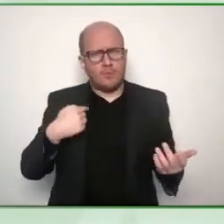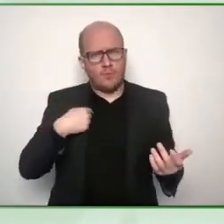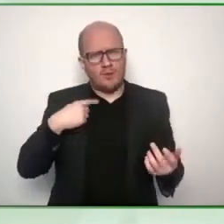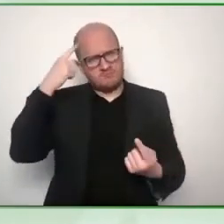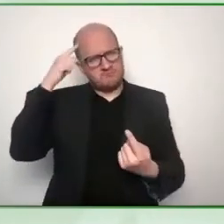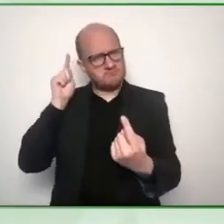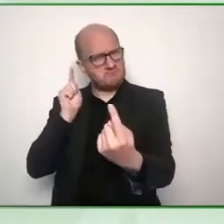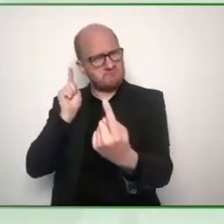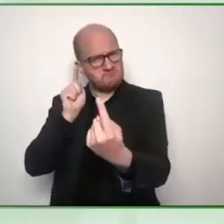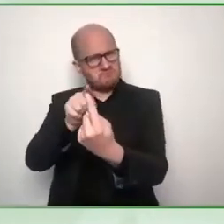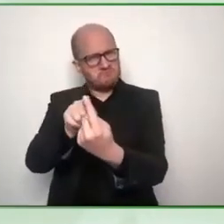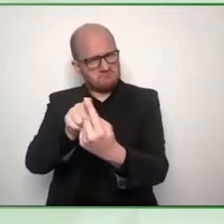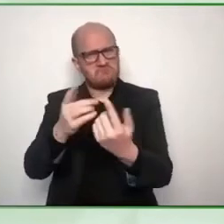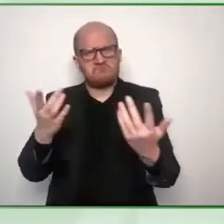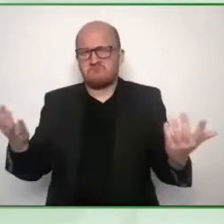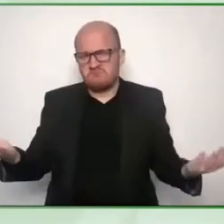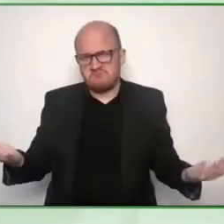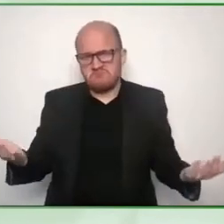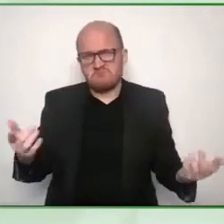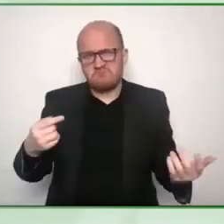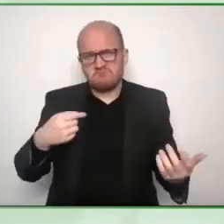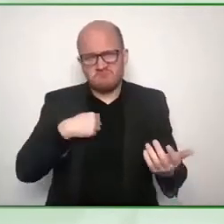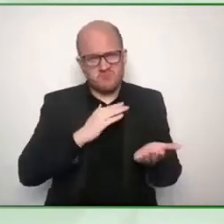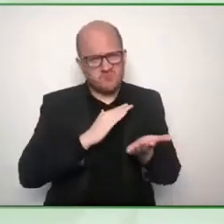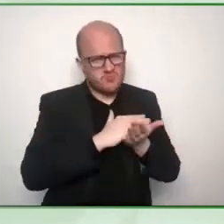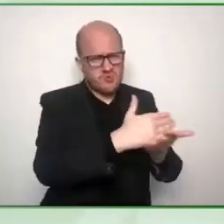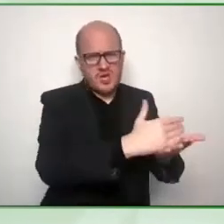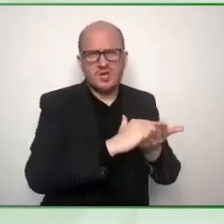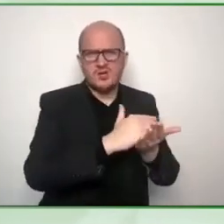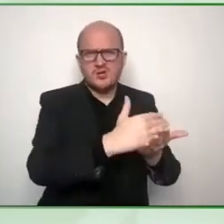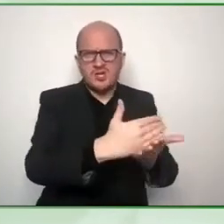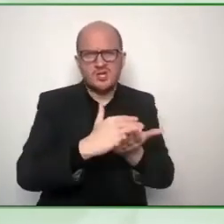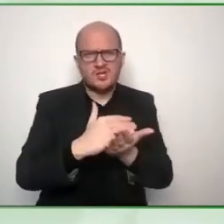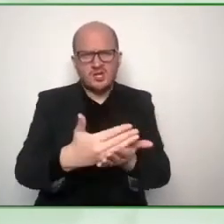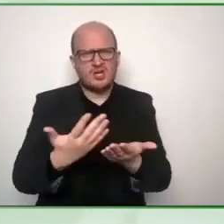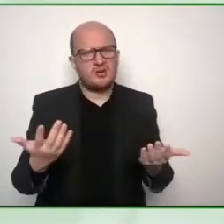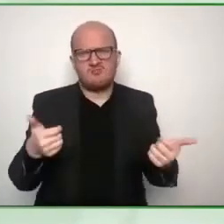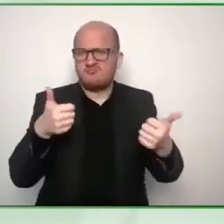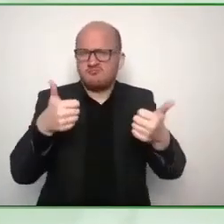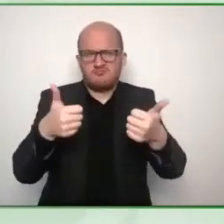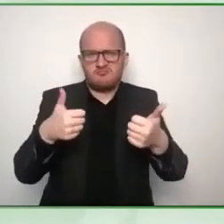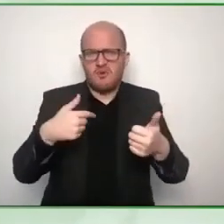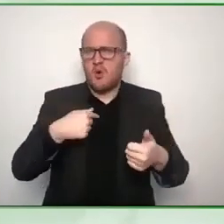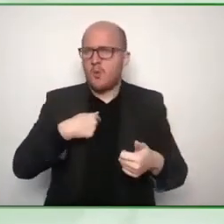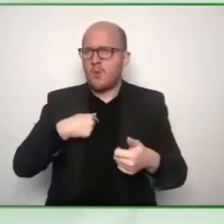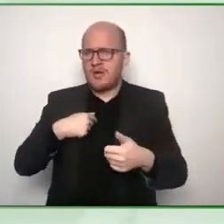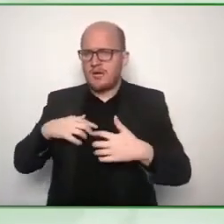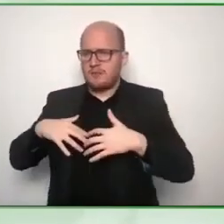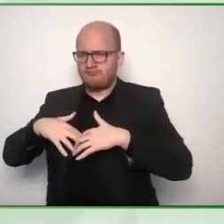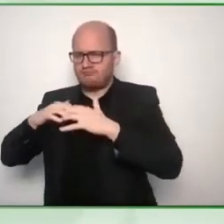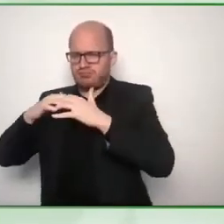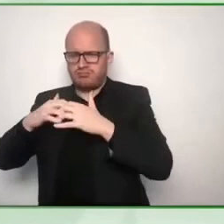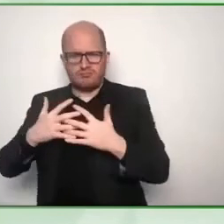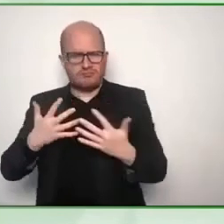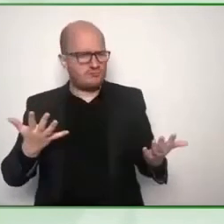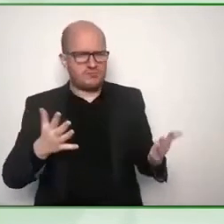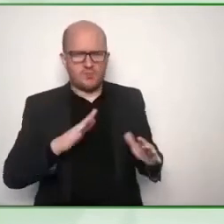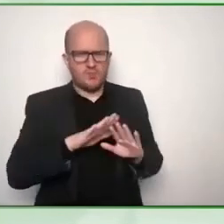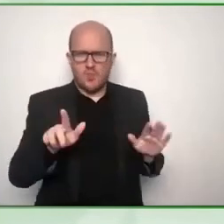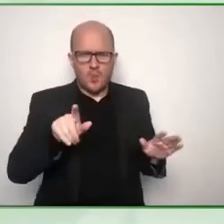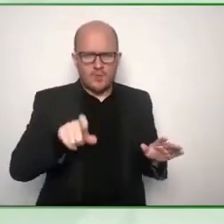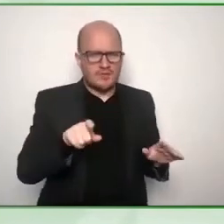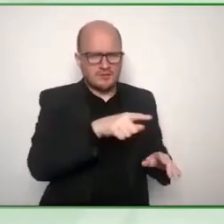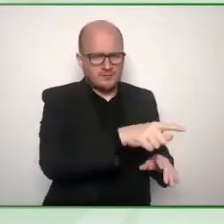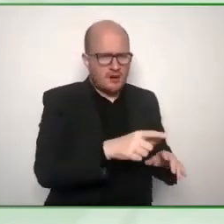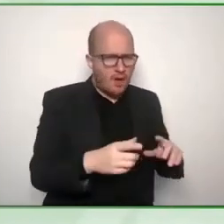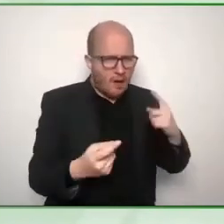can leverage off um you know we're we're quite happy to share we're not uh of the opinion that this is built